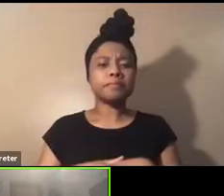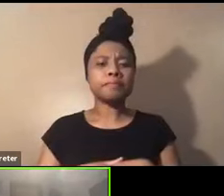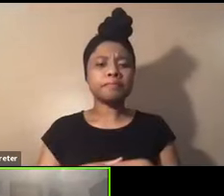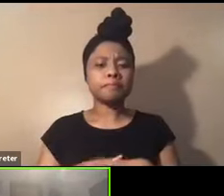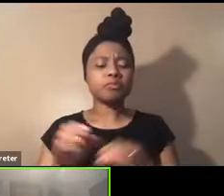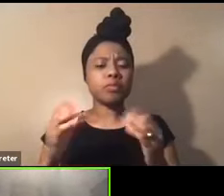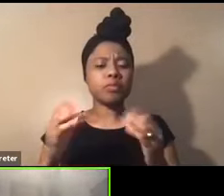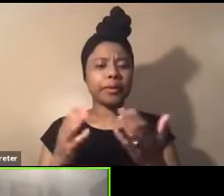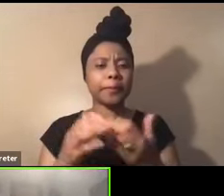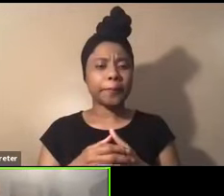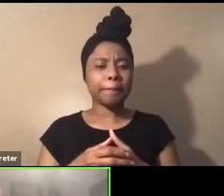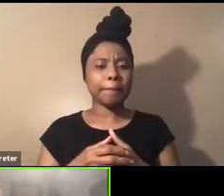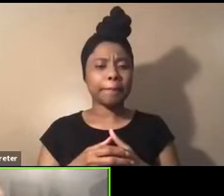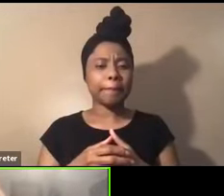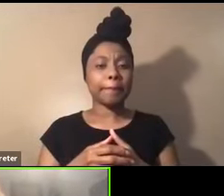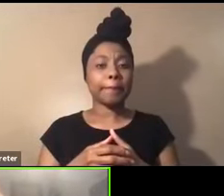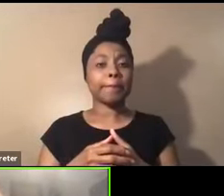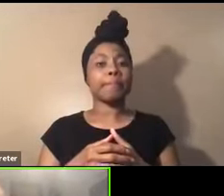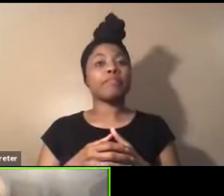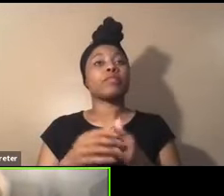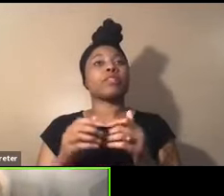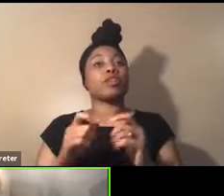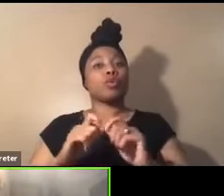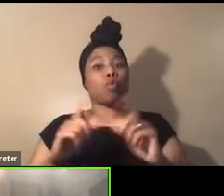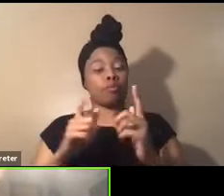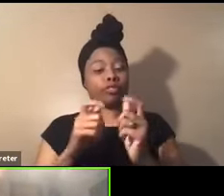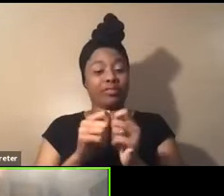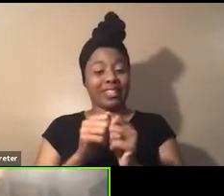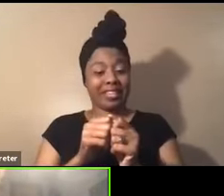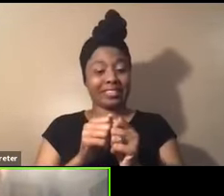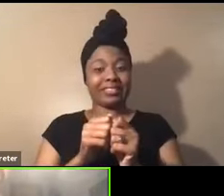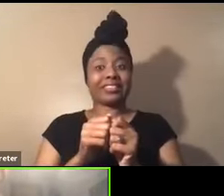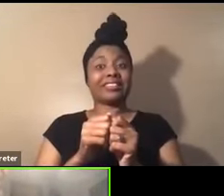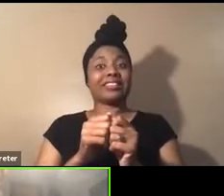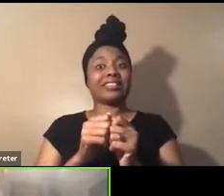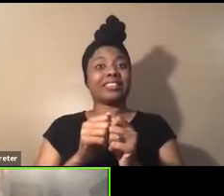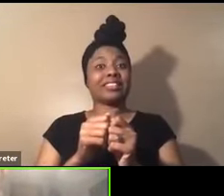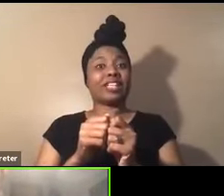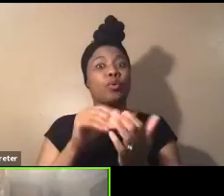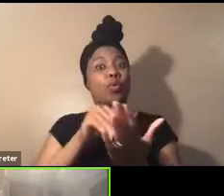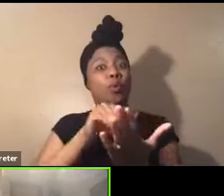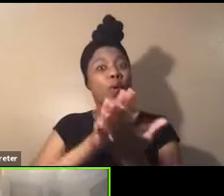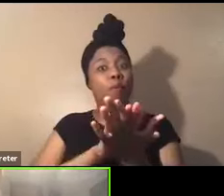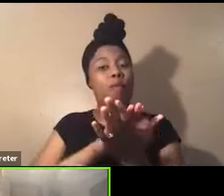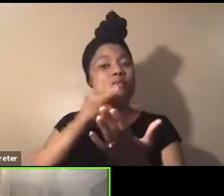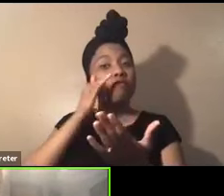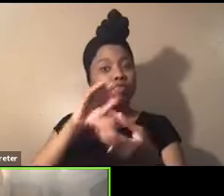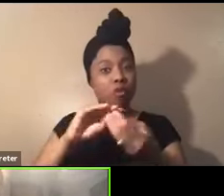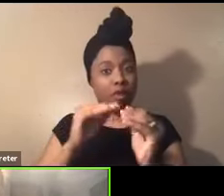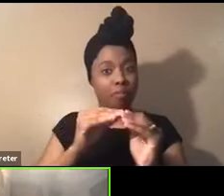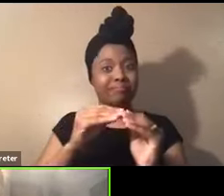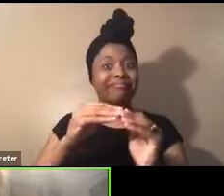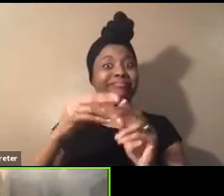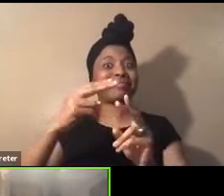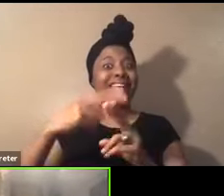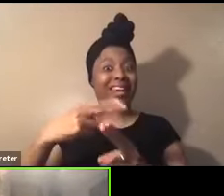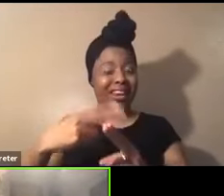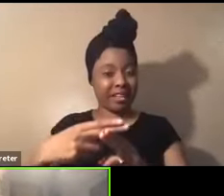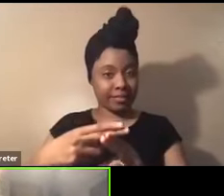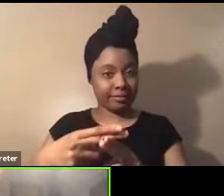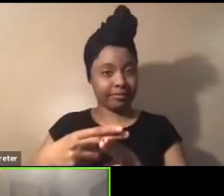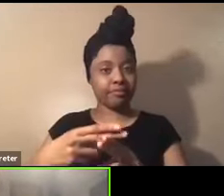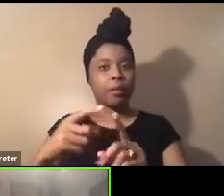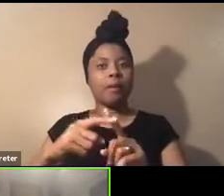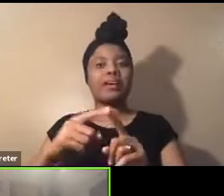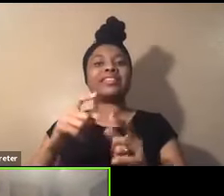um, you want to go into your text and where you would put someone's, uh, phone number and name and phone number there, you want to text